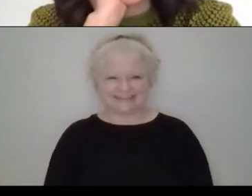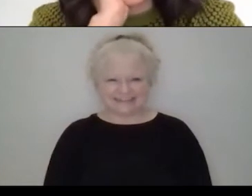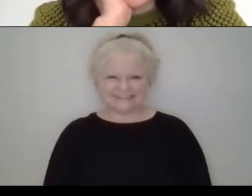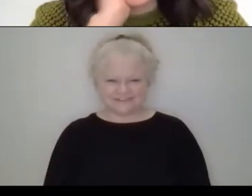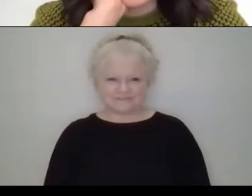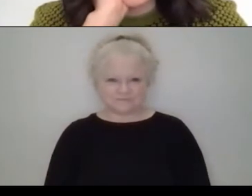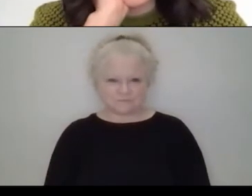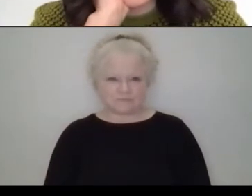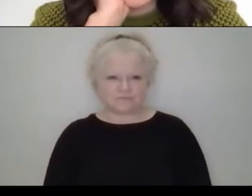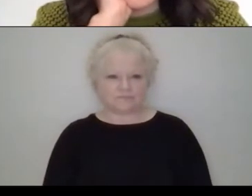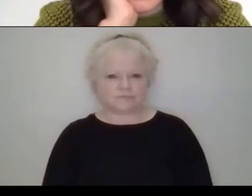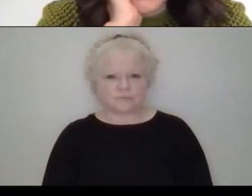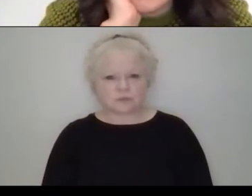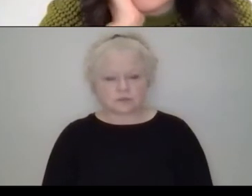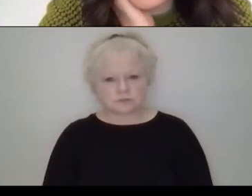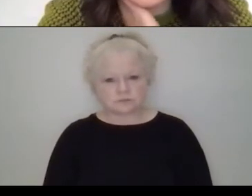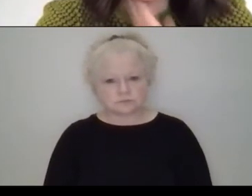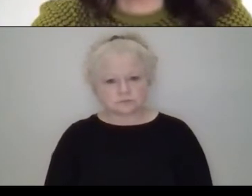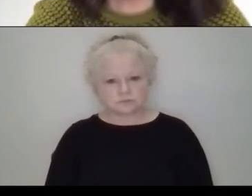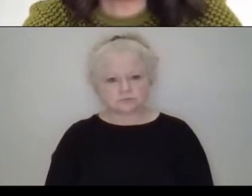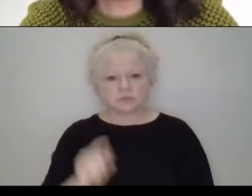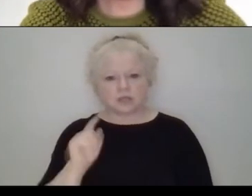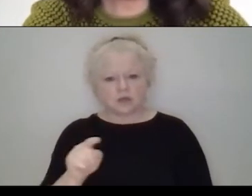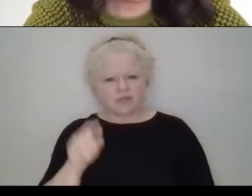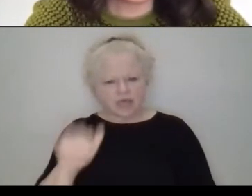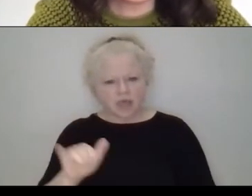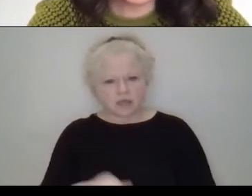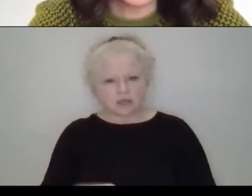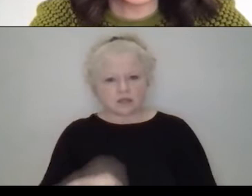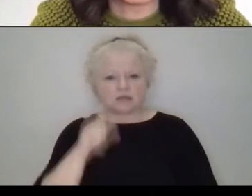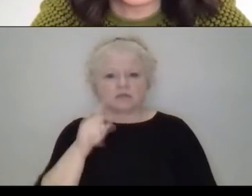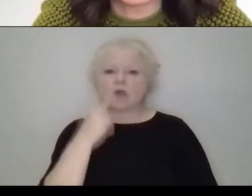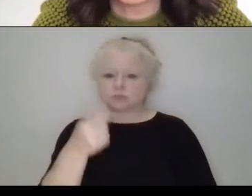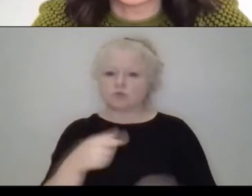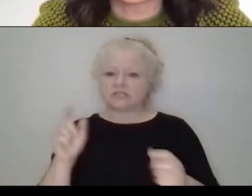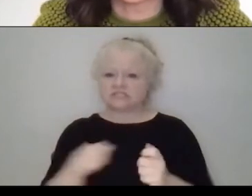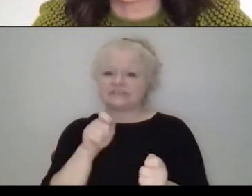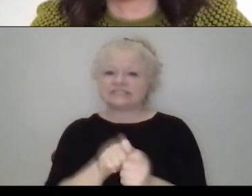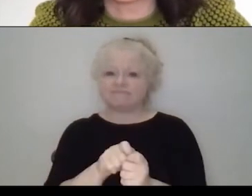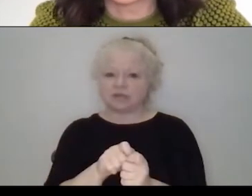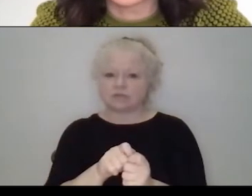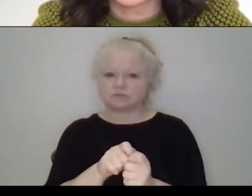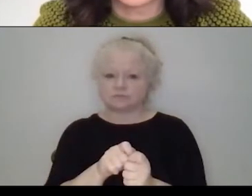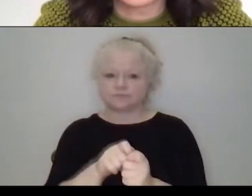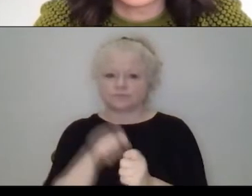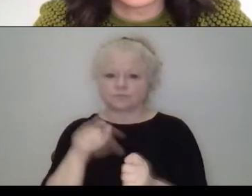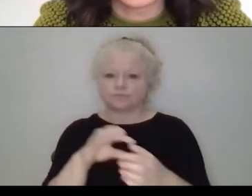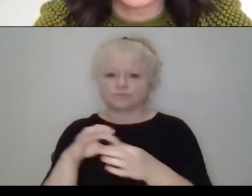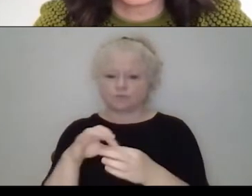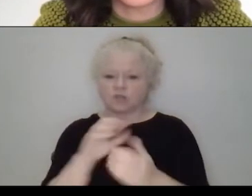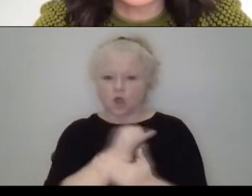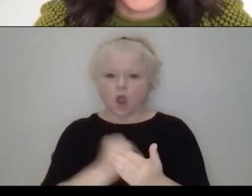What is, what is this one? Well, this is a very particular collaboration that we made with a contemporary artist,